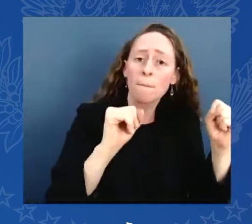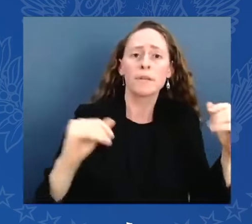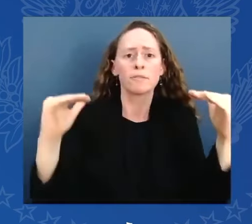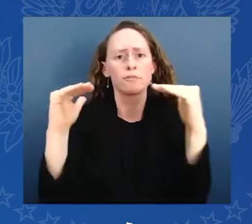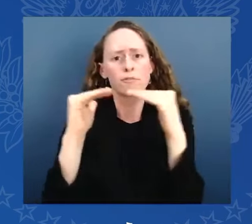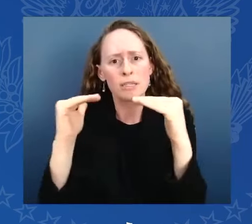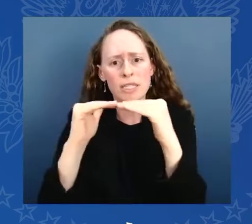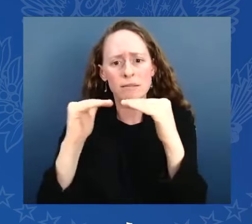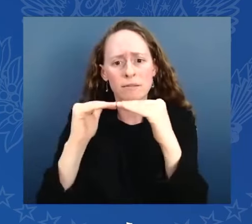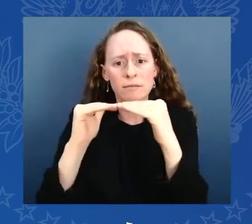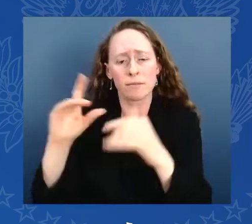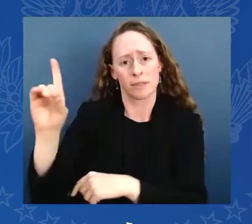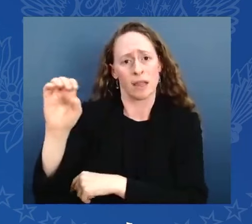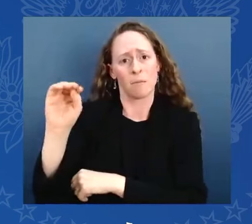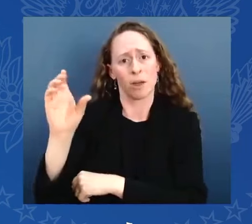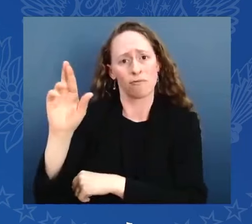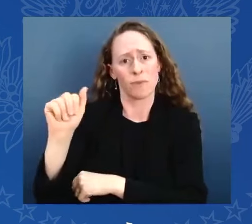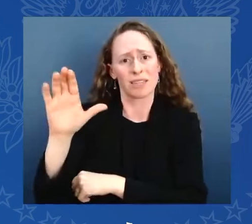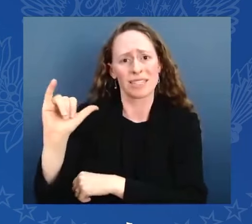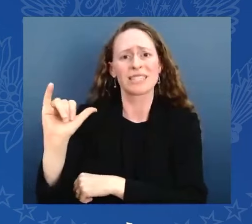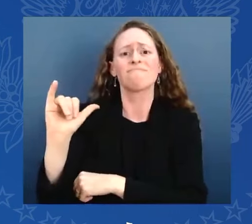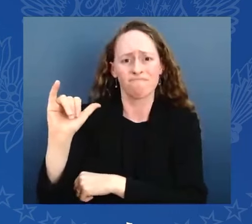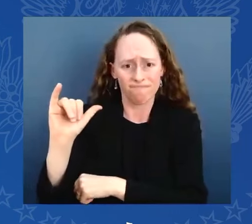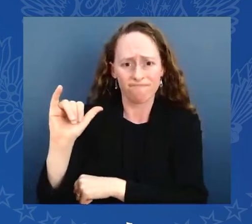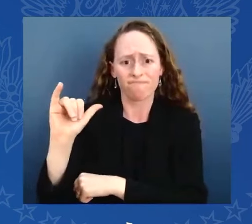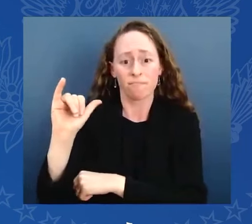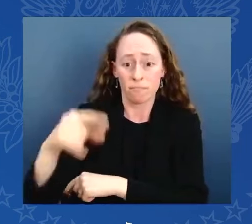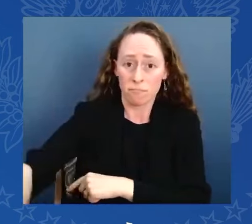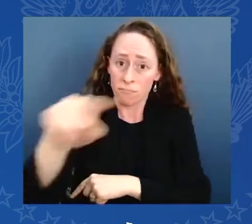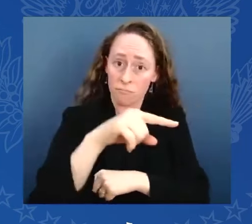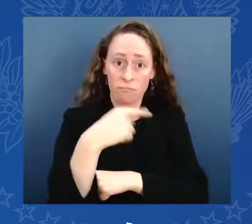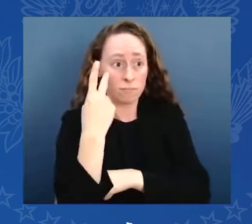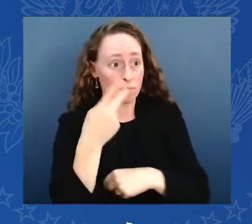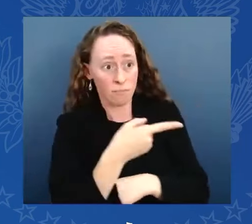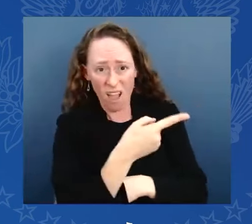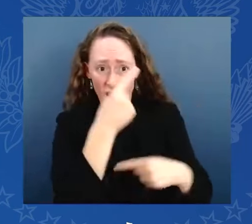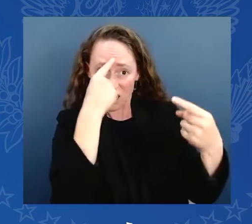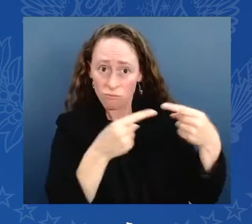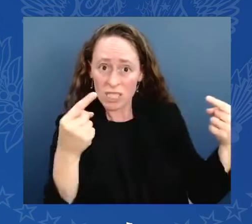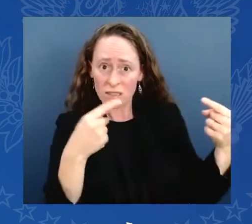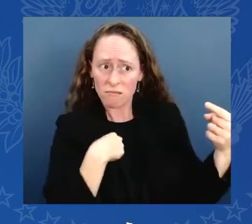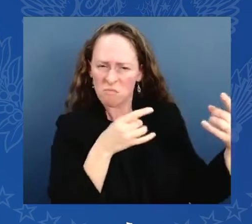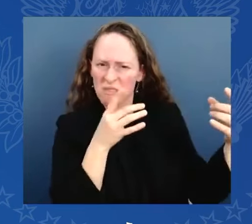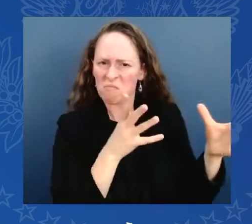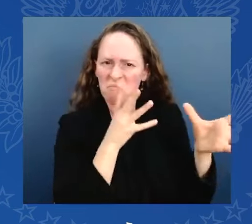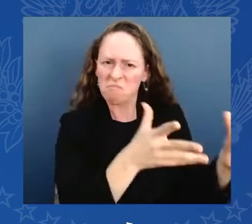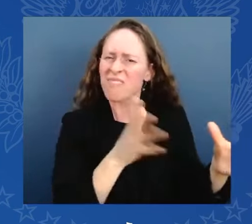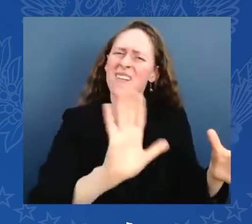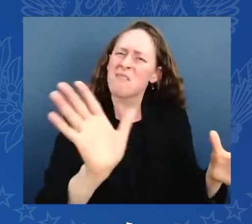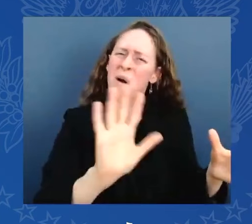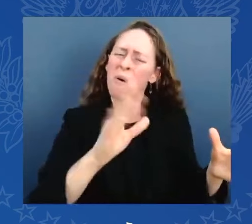do that? Does character in public life still matter? I believe I know the answer to these questions,